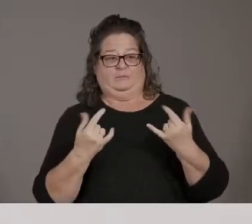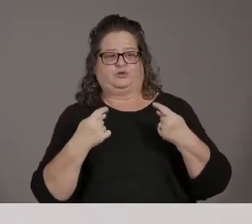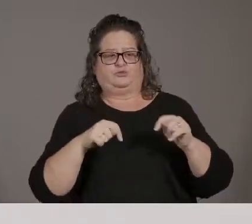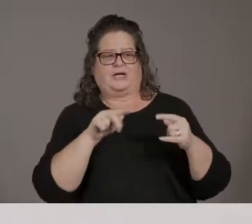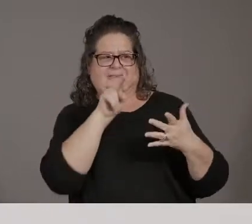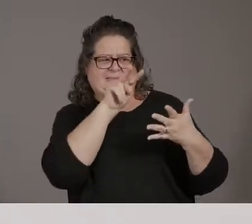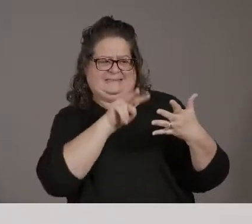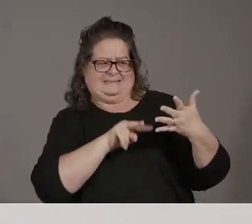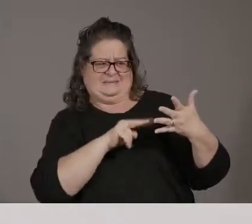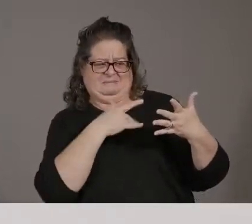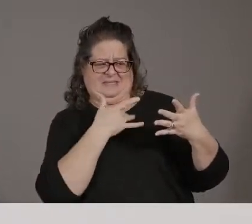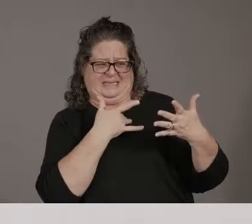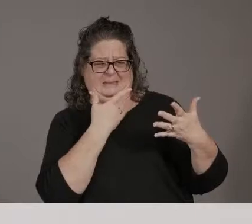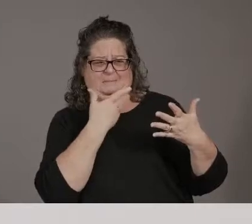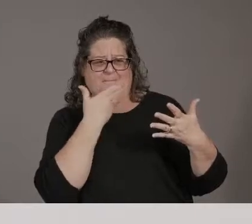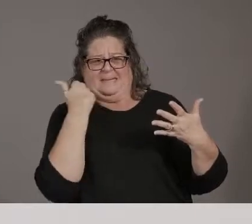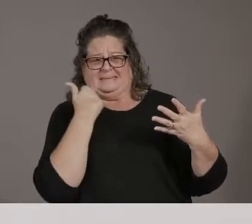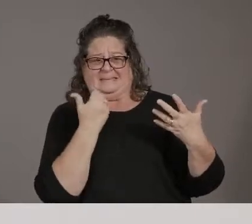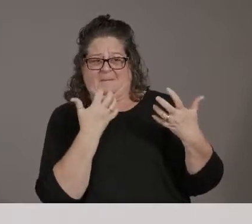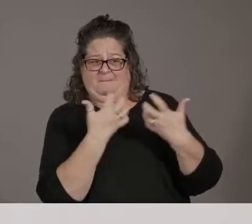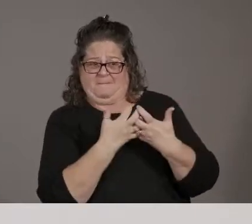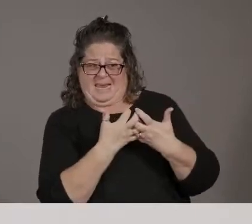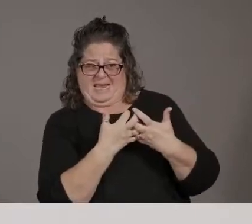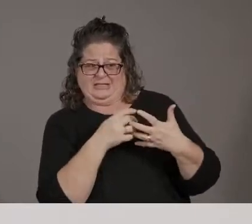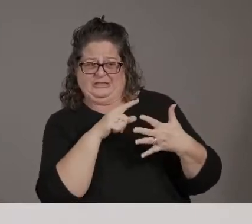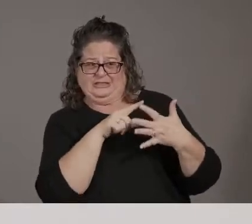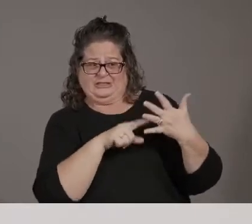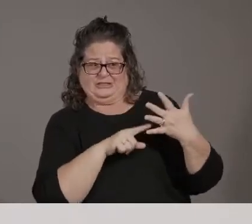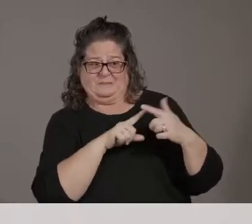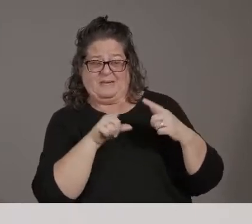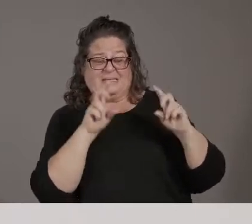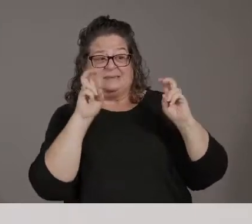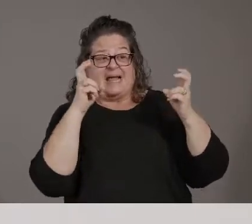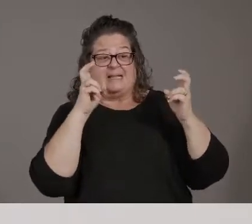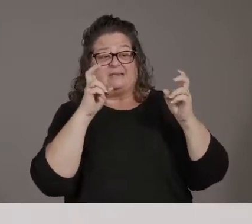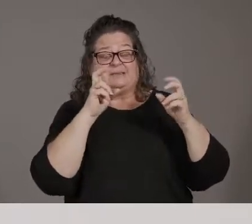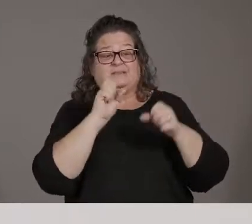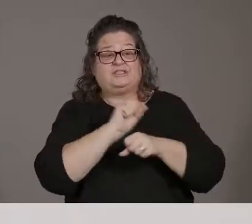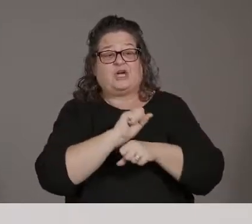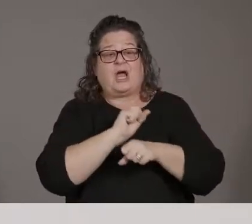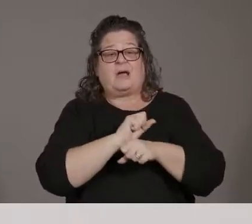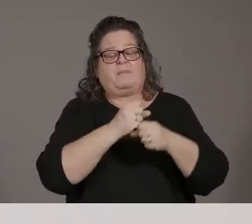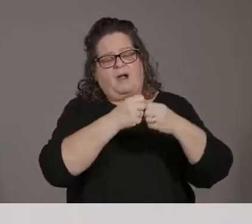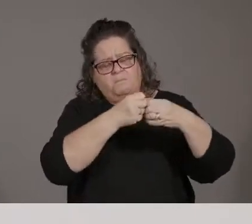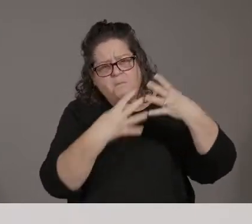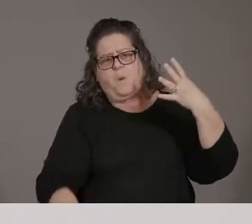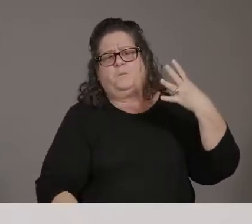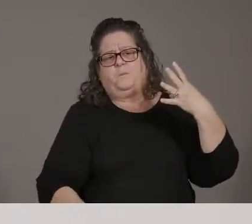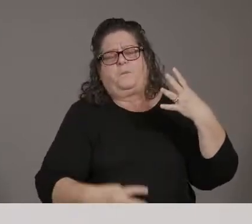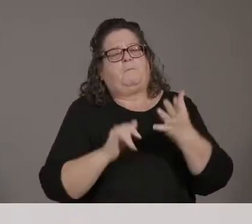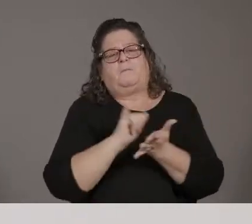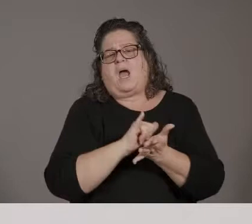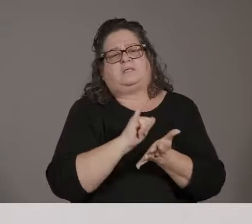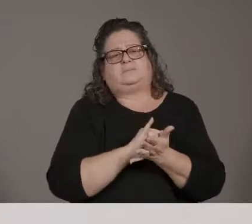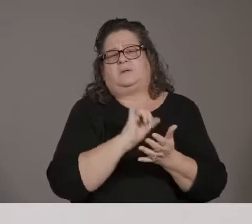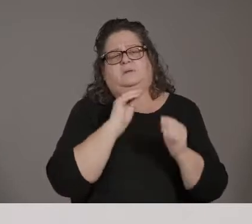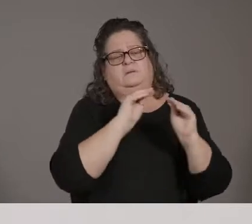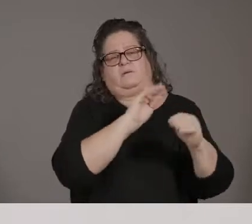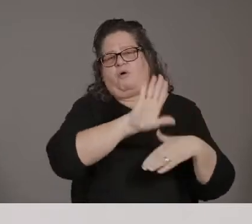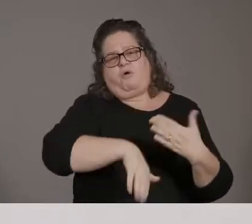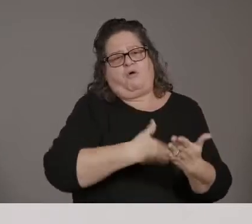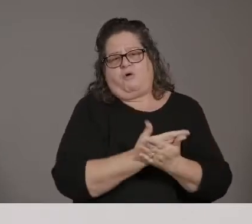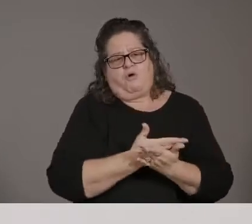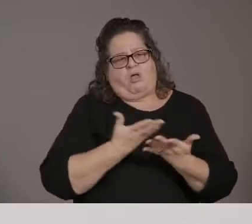you know, endless job titles and names. So it's not going to be possible for us to include all of them. Um,